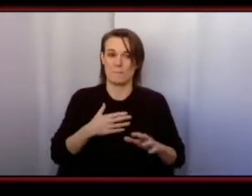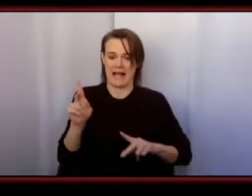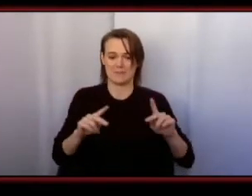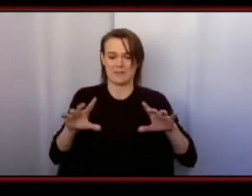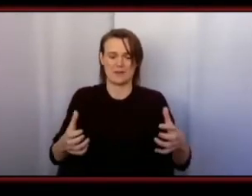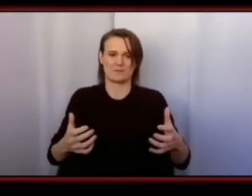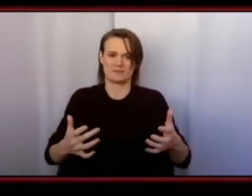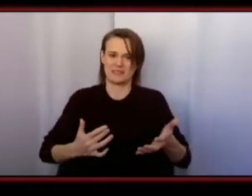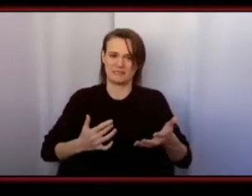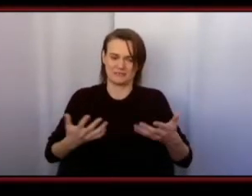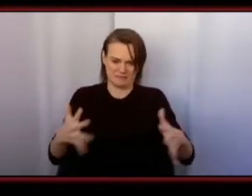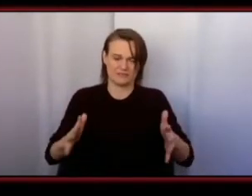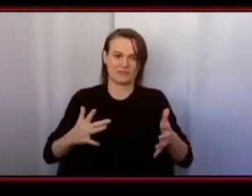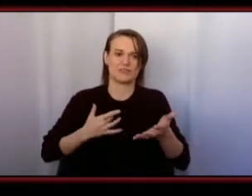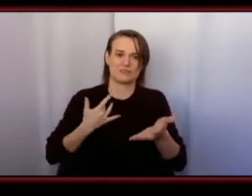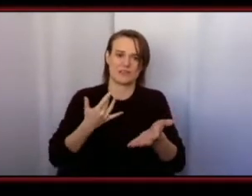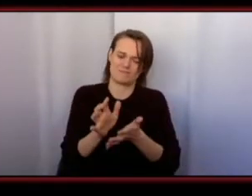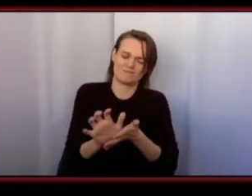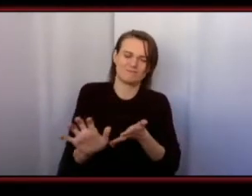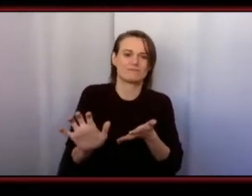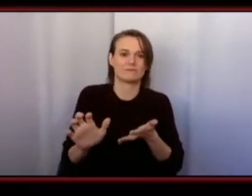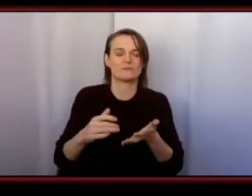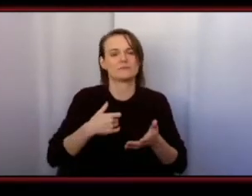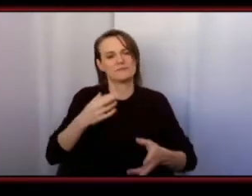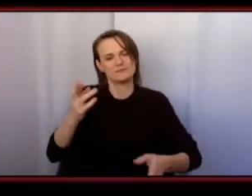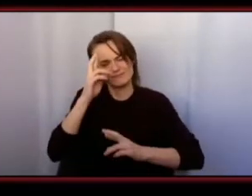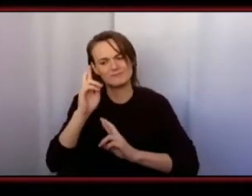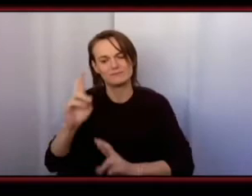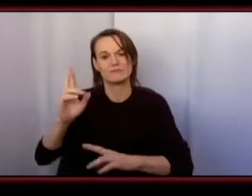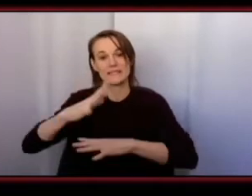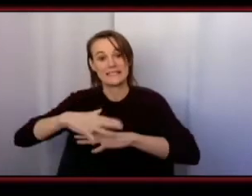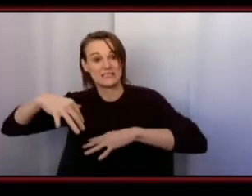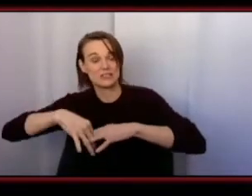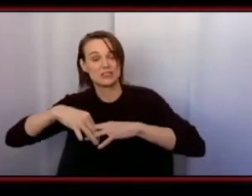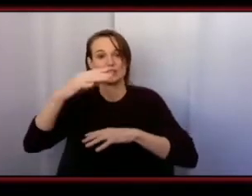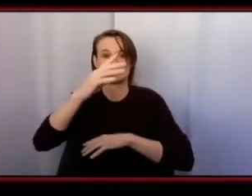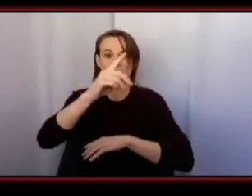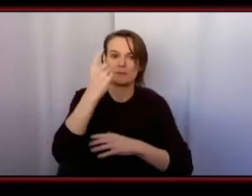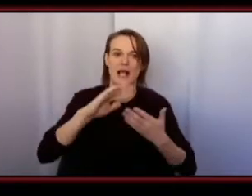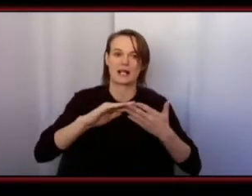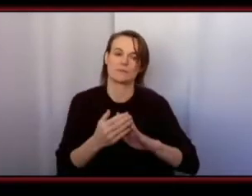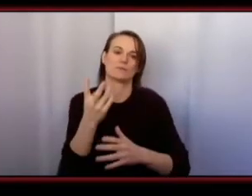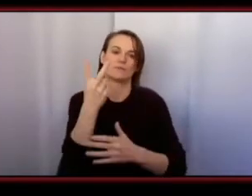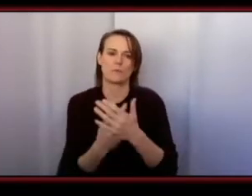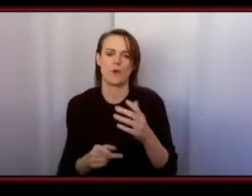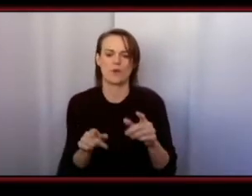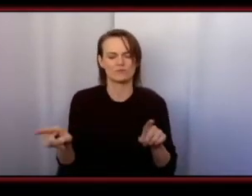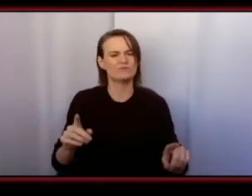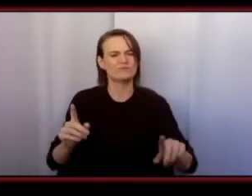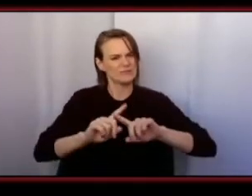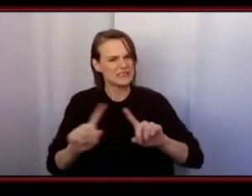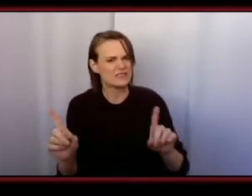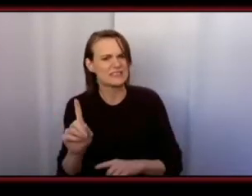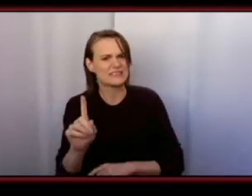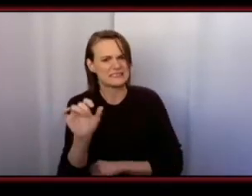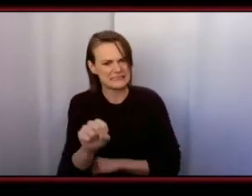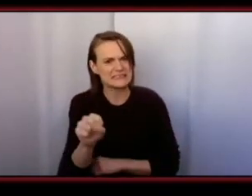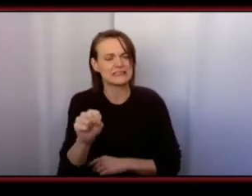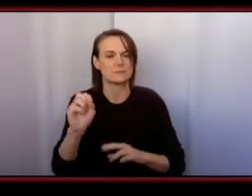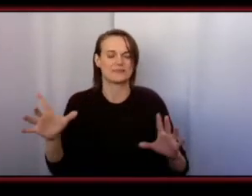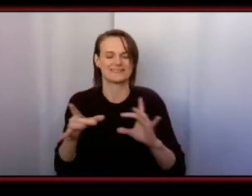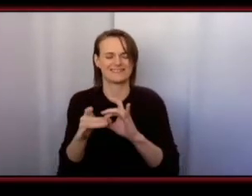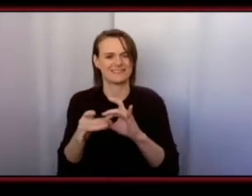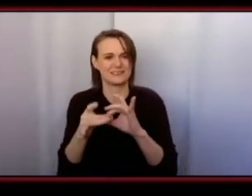compelled to show my profound respect to the Indigenous and Black communities although there are differences there is a deep interconnectedness